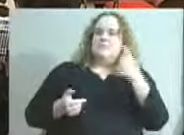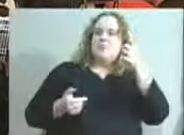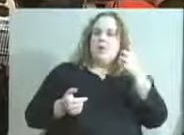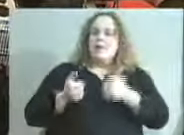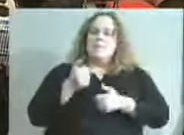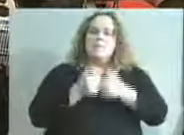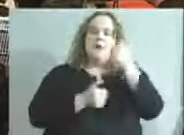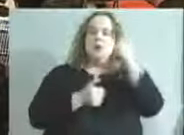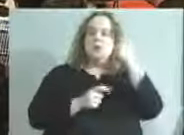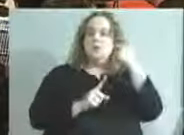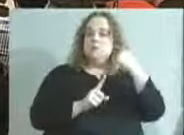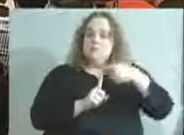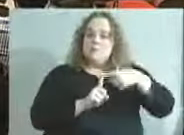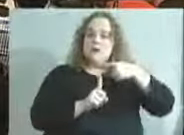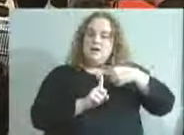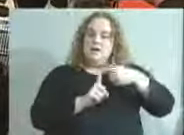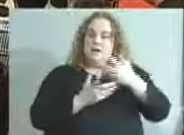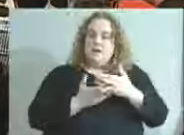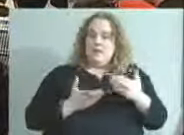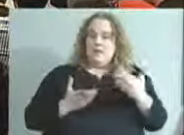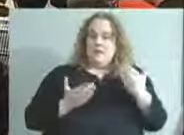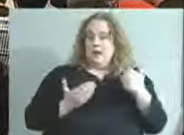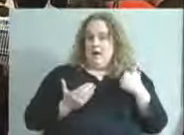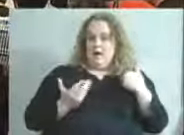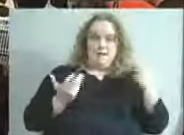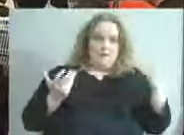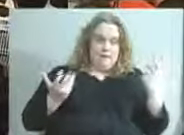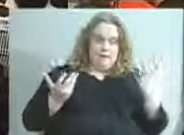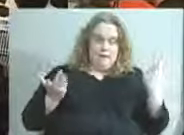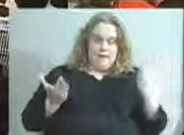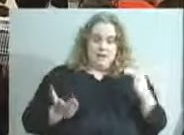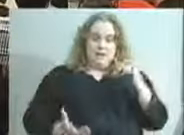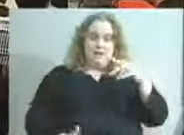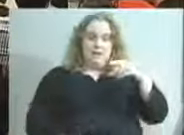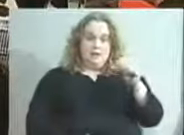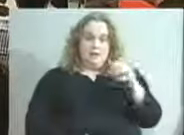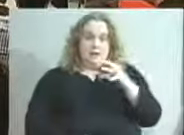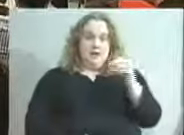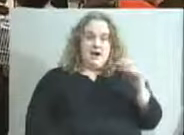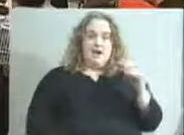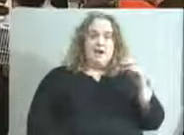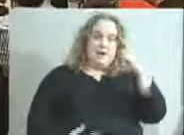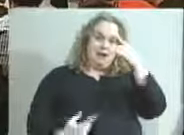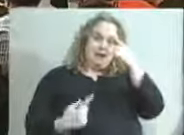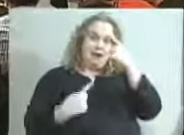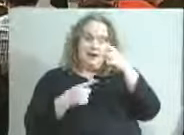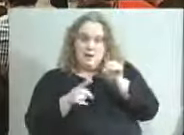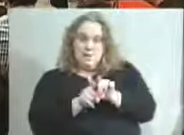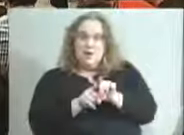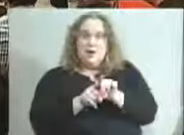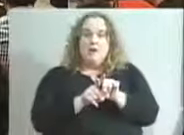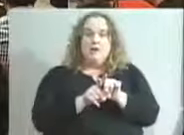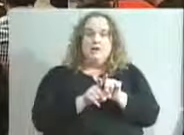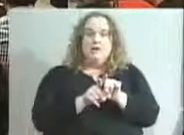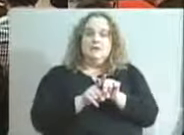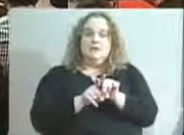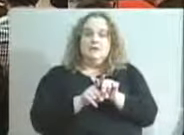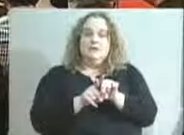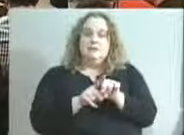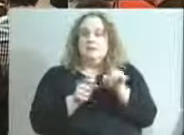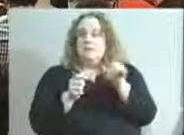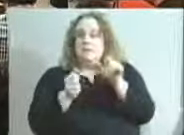the most positive things we have going for us in JCPS is the joint commitment we have to improve educational outcomes